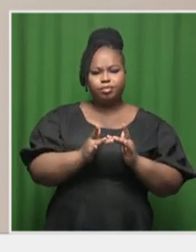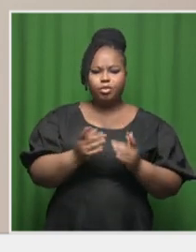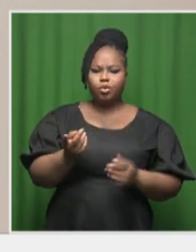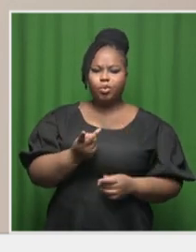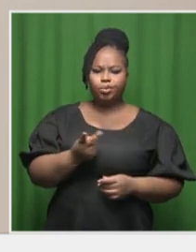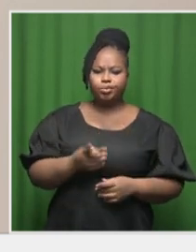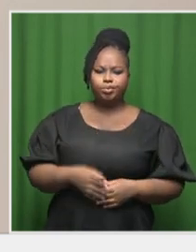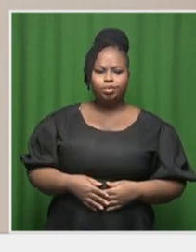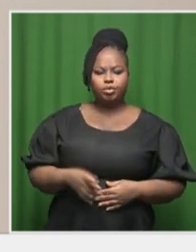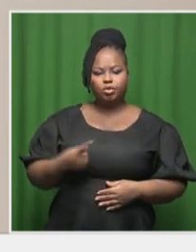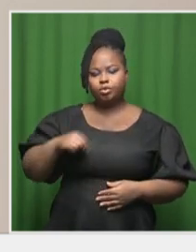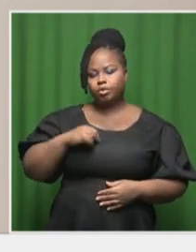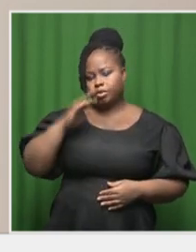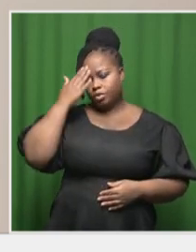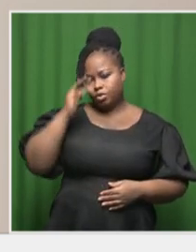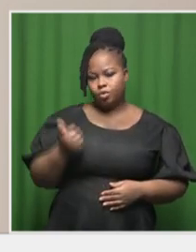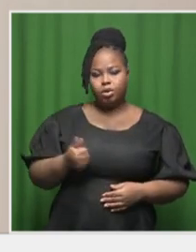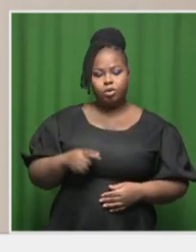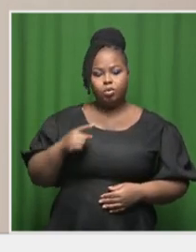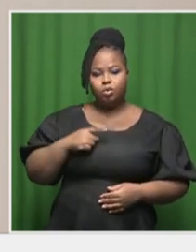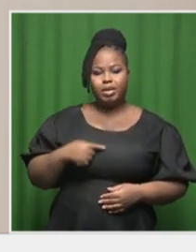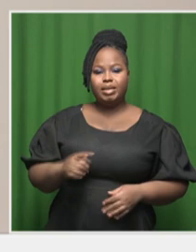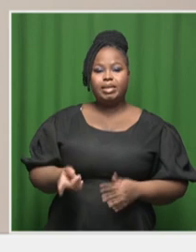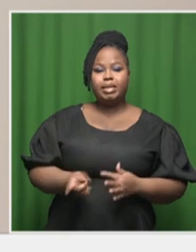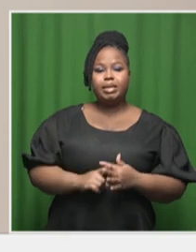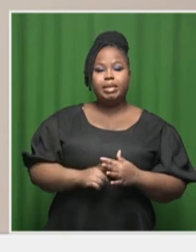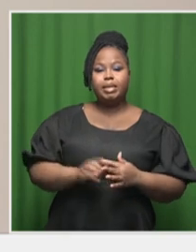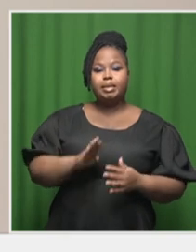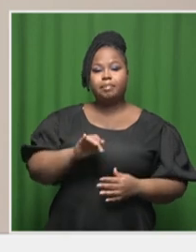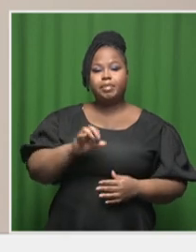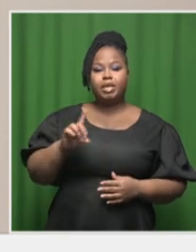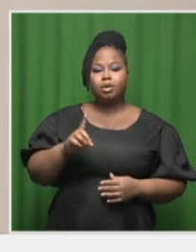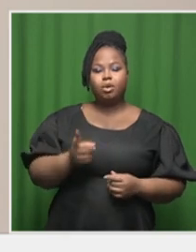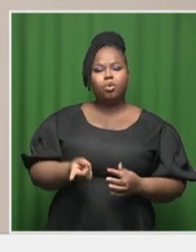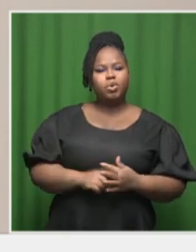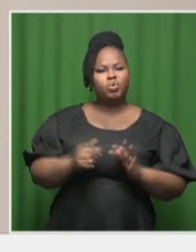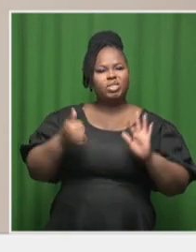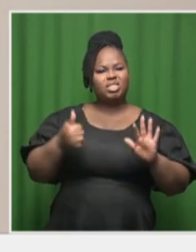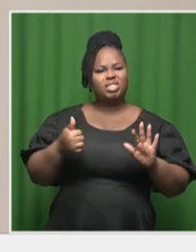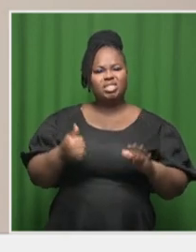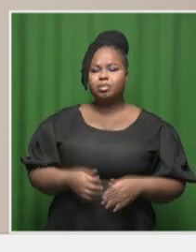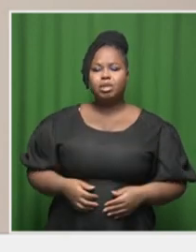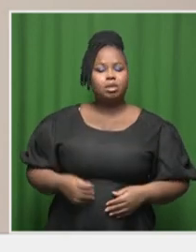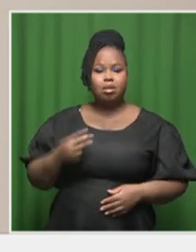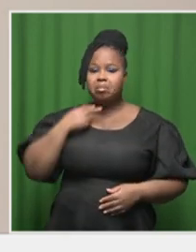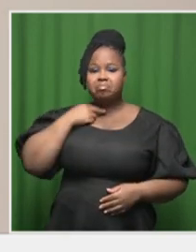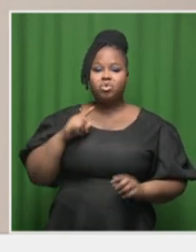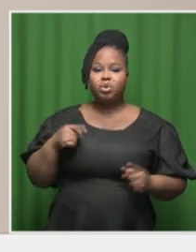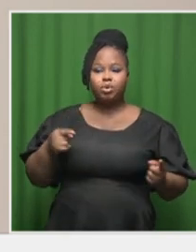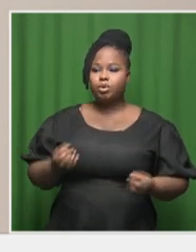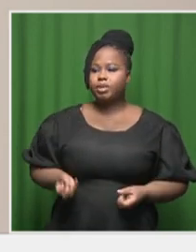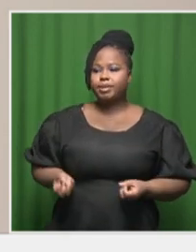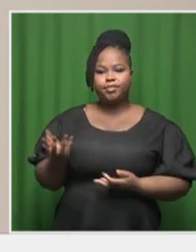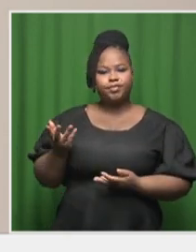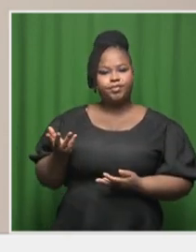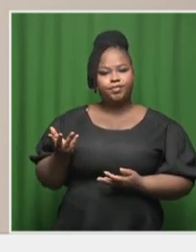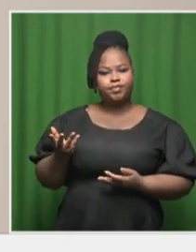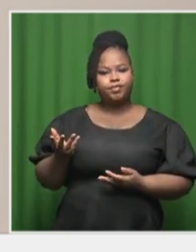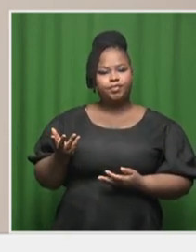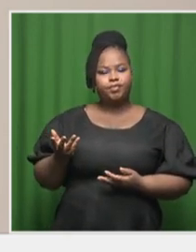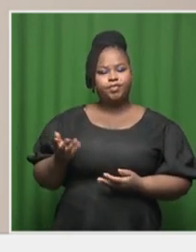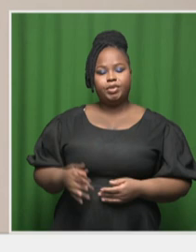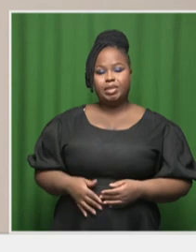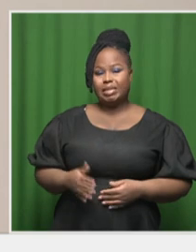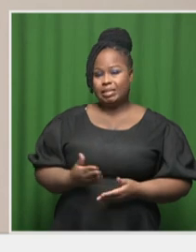We all know what happened with Bitwindow 6, where we could not allocate some of the